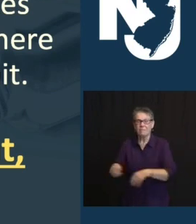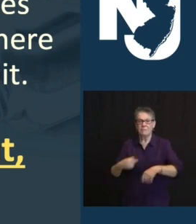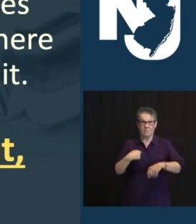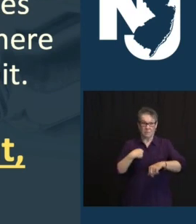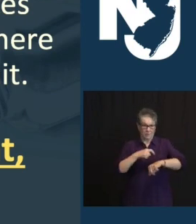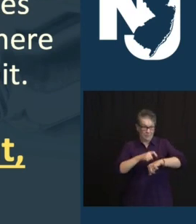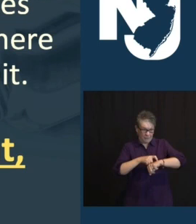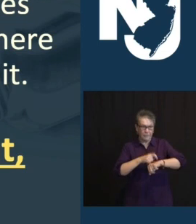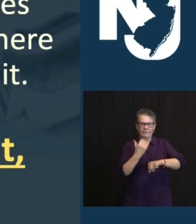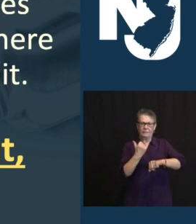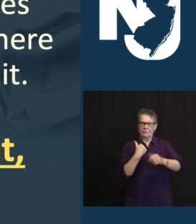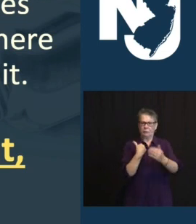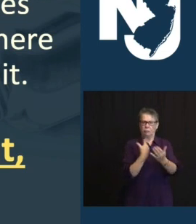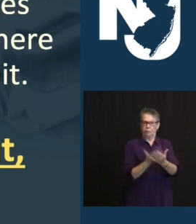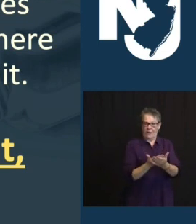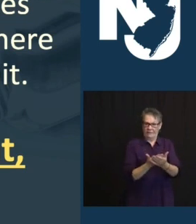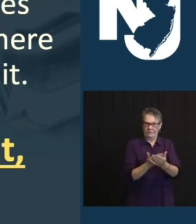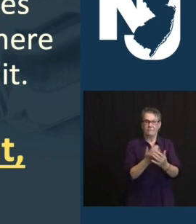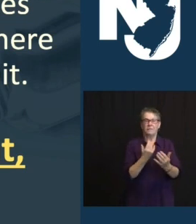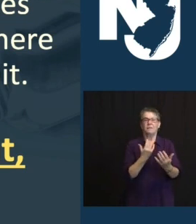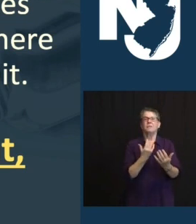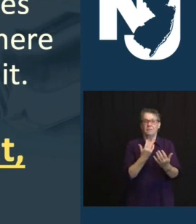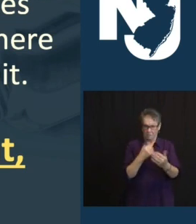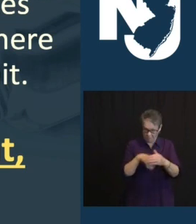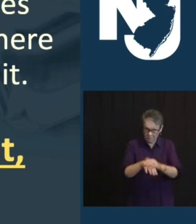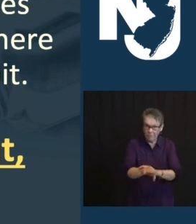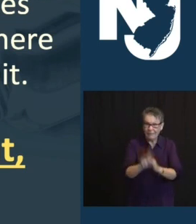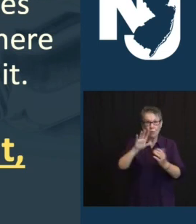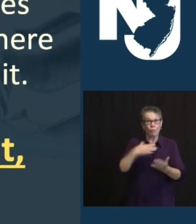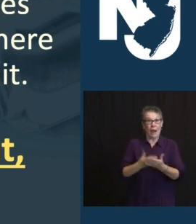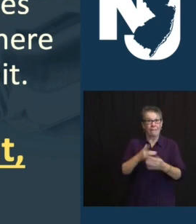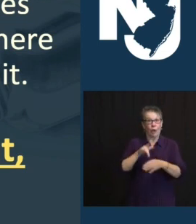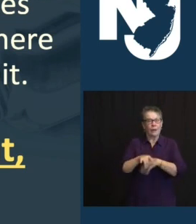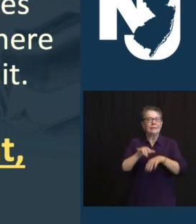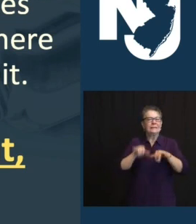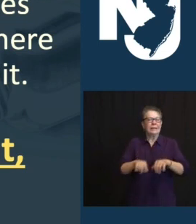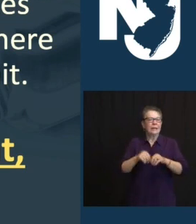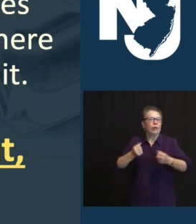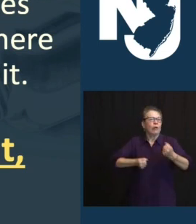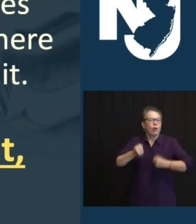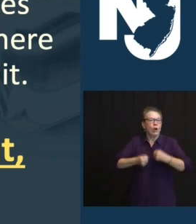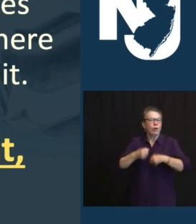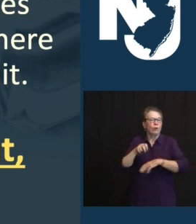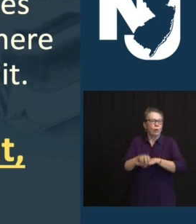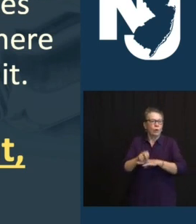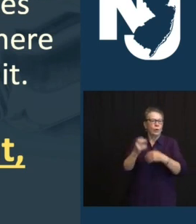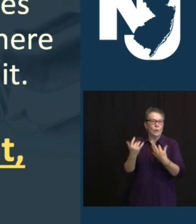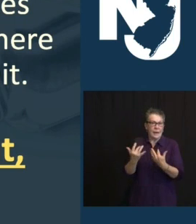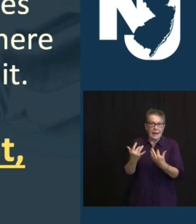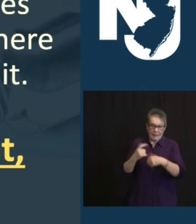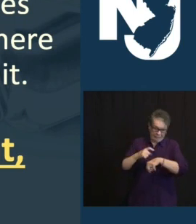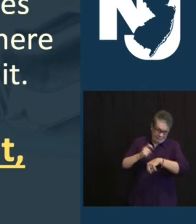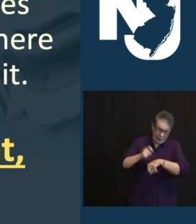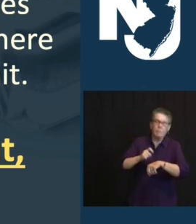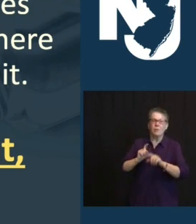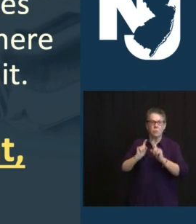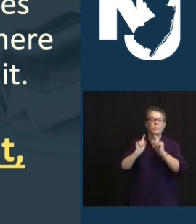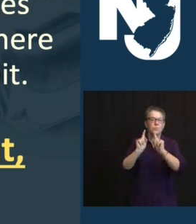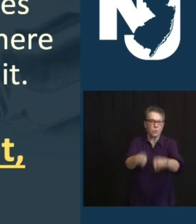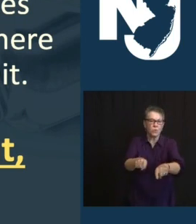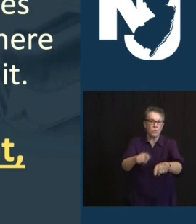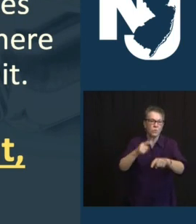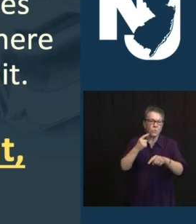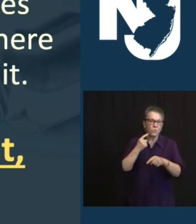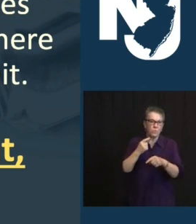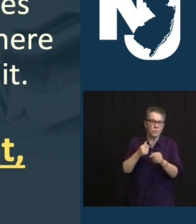GOING TO BE GOING TO GIVE OUT THE DOSE THAT IS EARMARKED FOR YOU BEFORE THE TIME YOU ARRIVE. SIMPLY PUT, IF